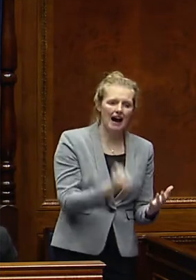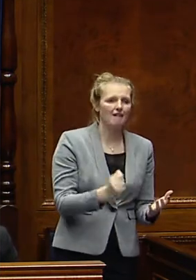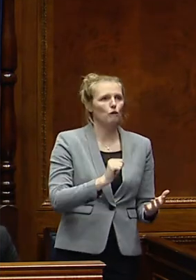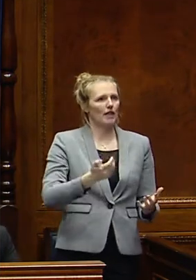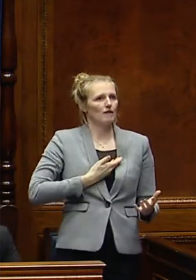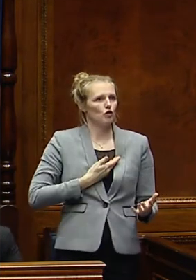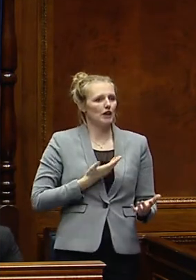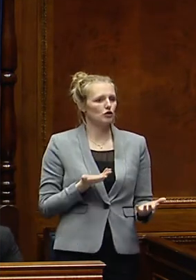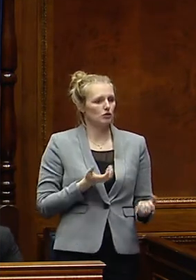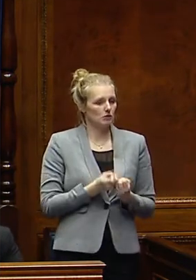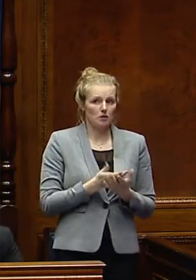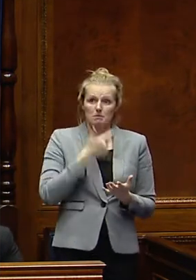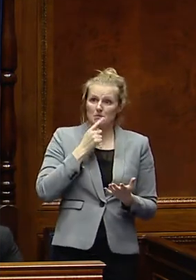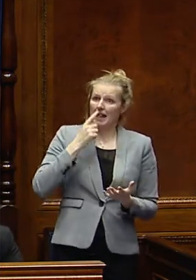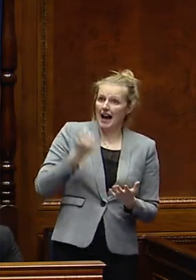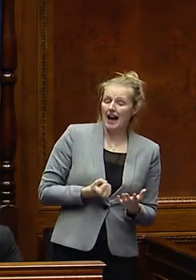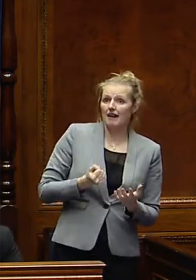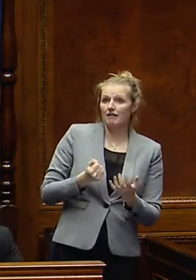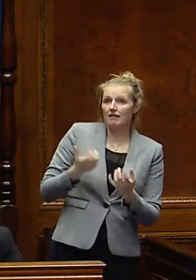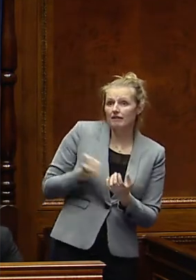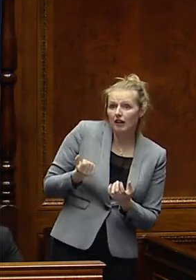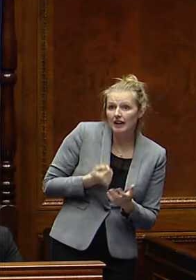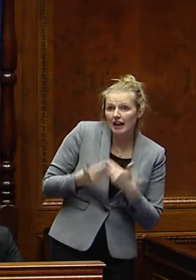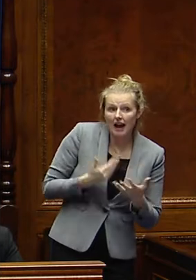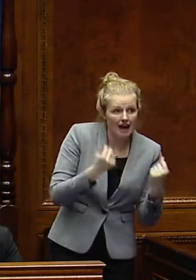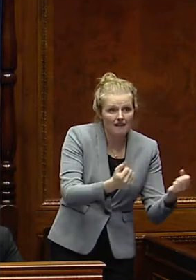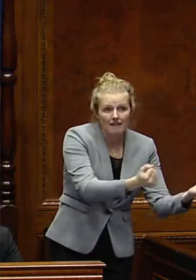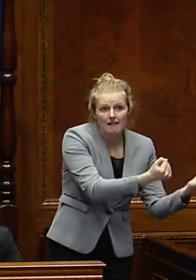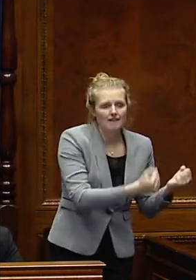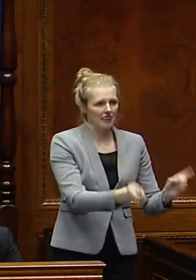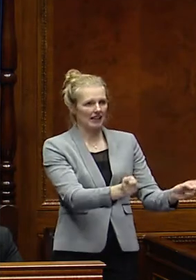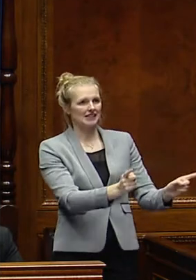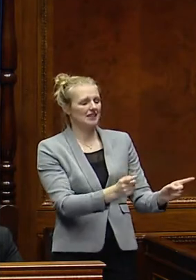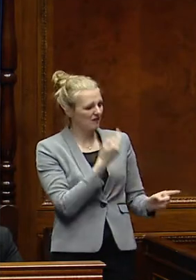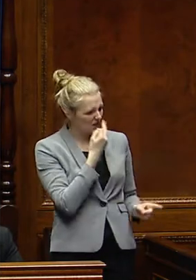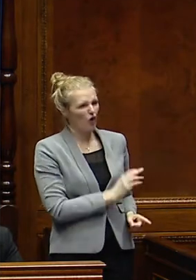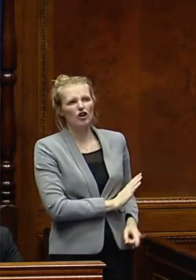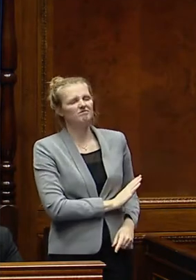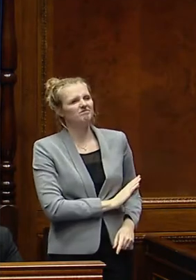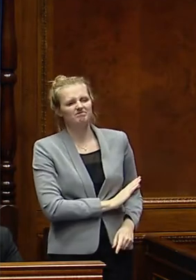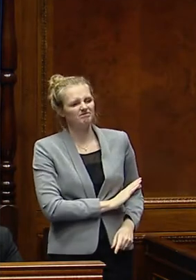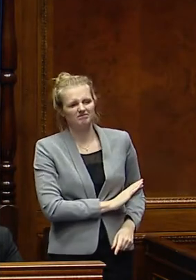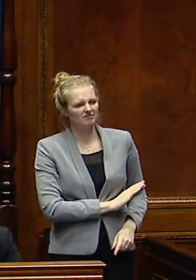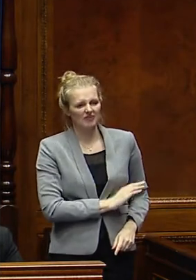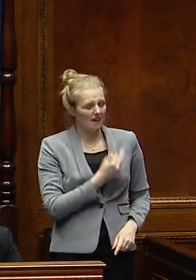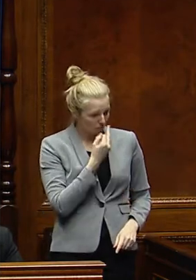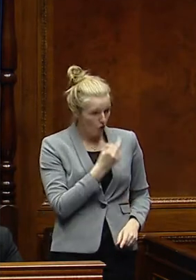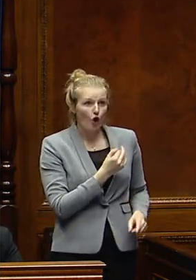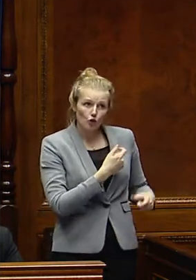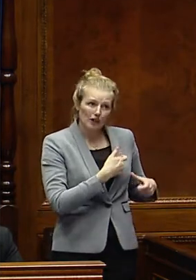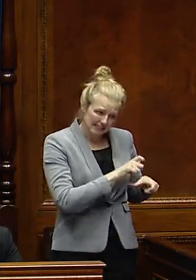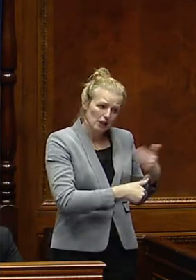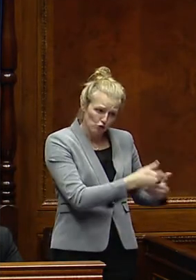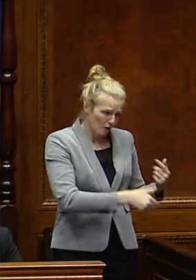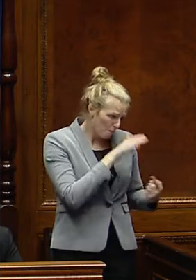ensuring that people get the access to the Social Security system that they should. That's notwithstanding the benefit fraud work that still goes on,